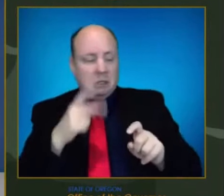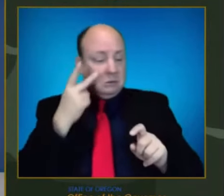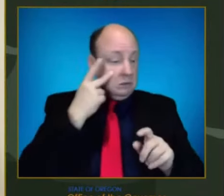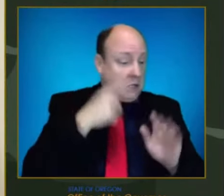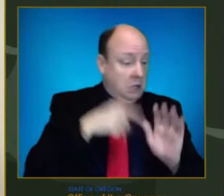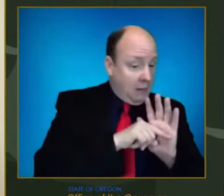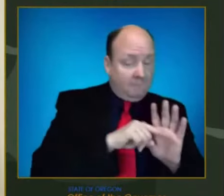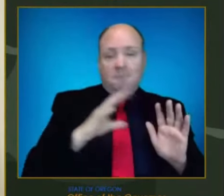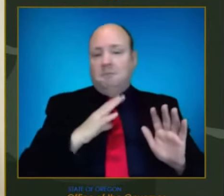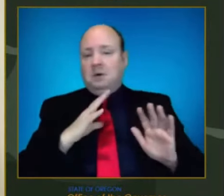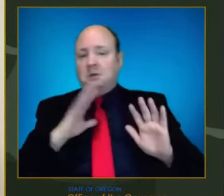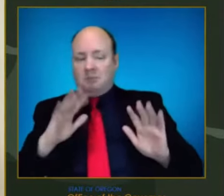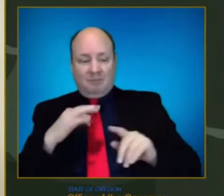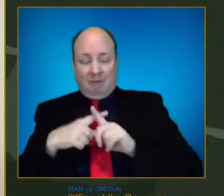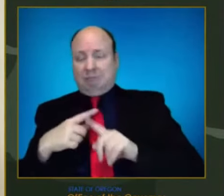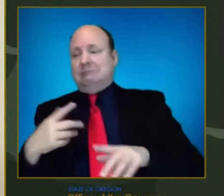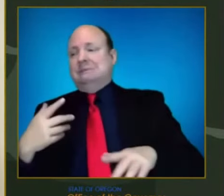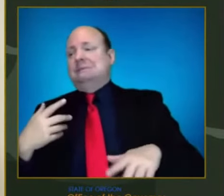Thank you, Julia. Yeah.